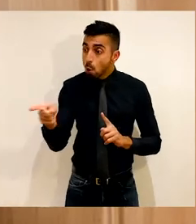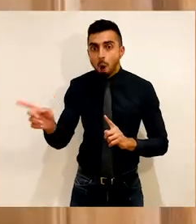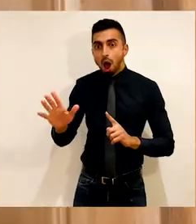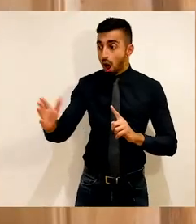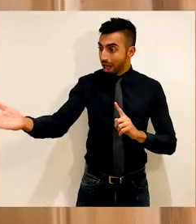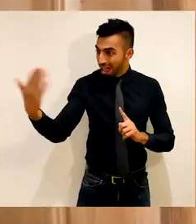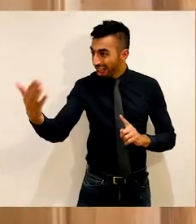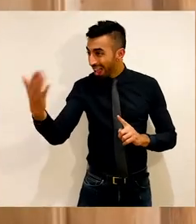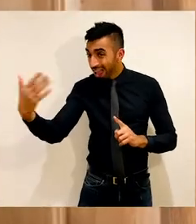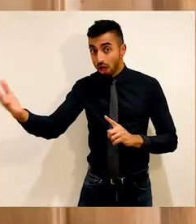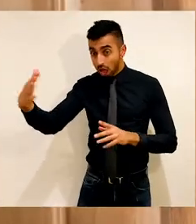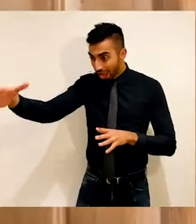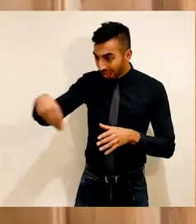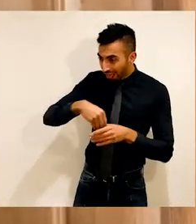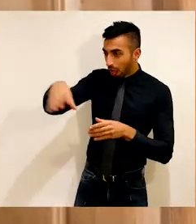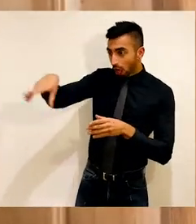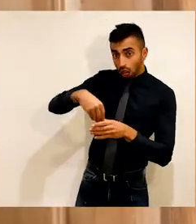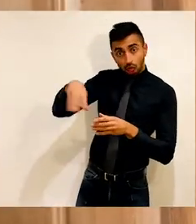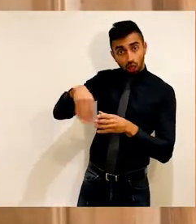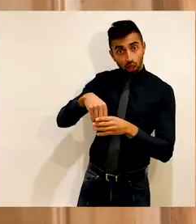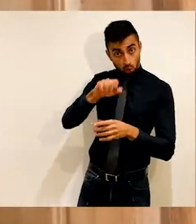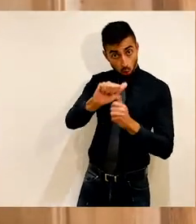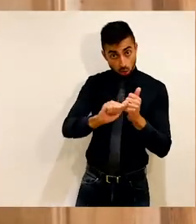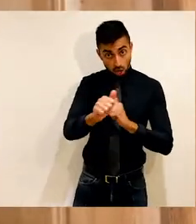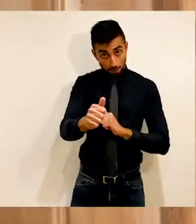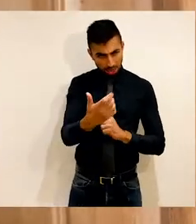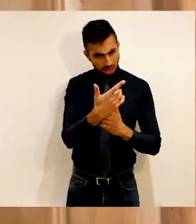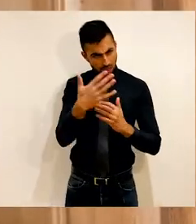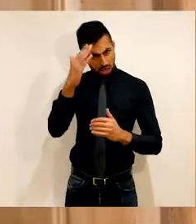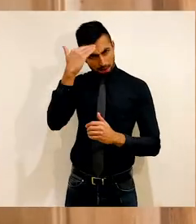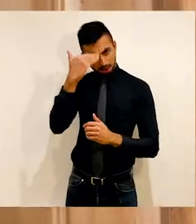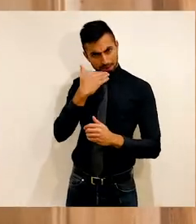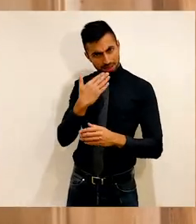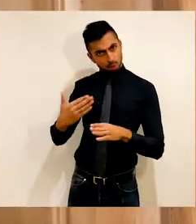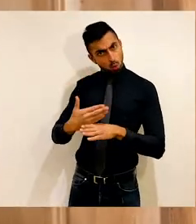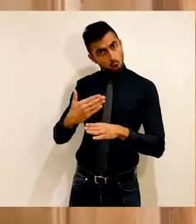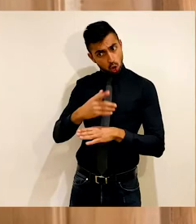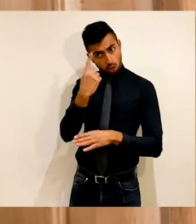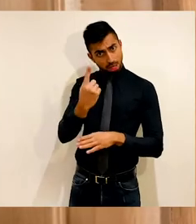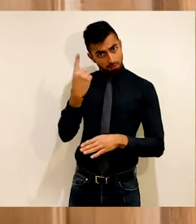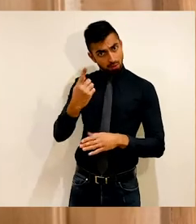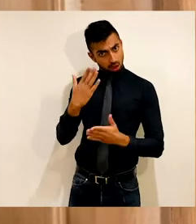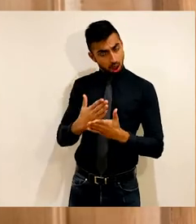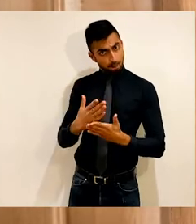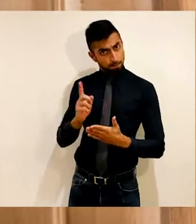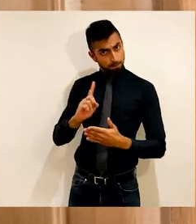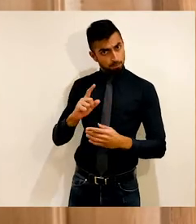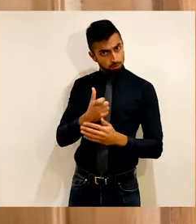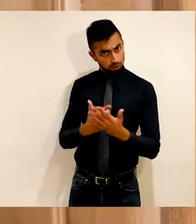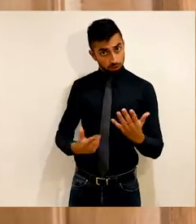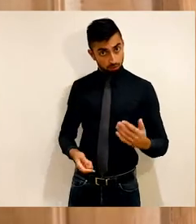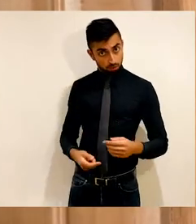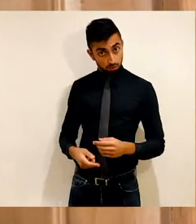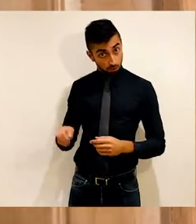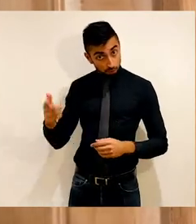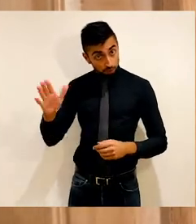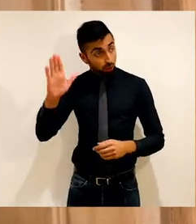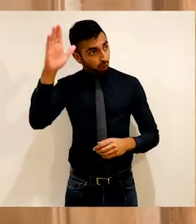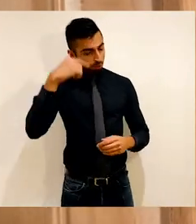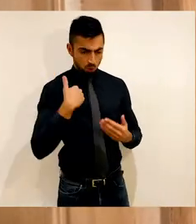them. How many disabled people are in your company? Is there a culture where they feel proud and safe to disclose a disability?